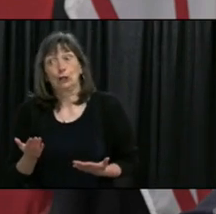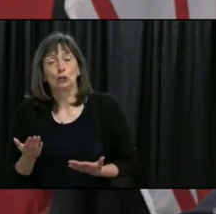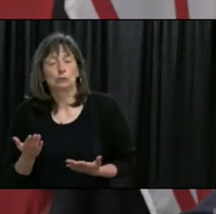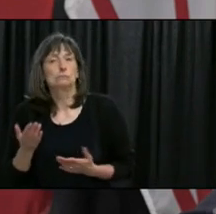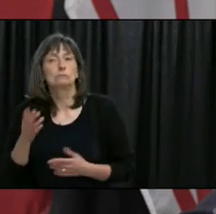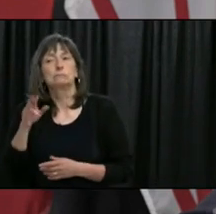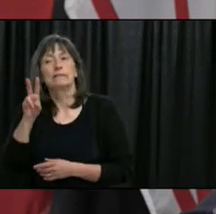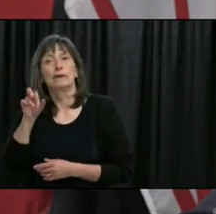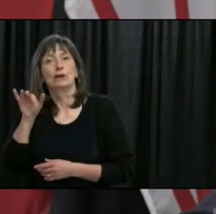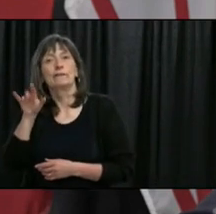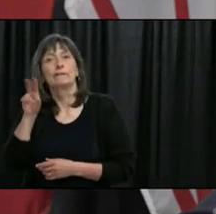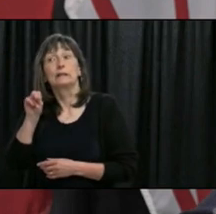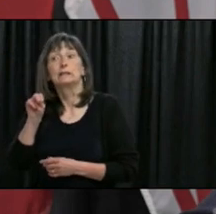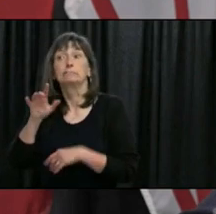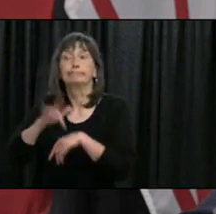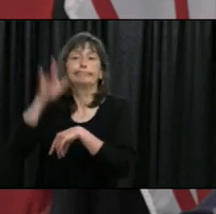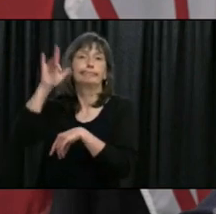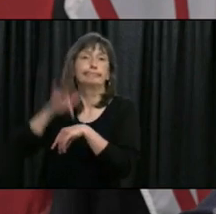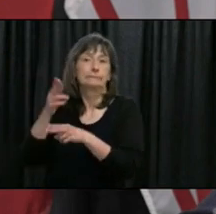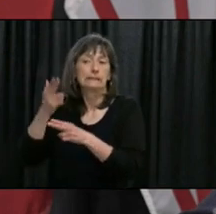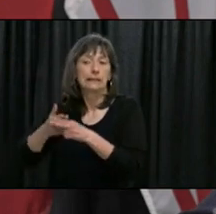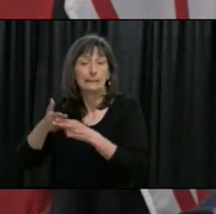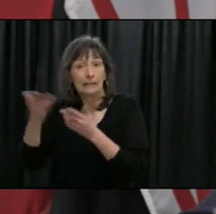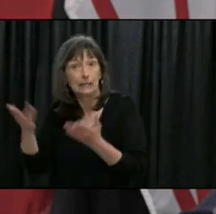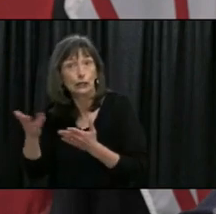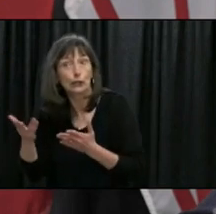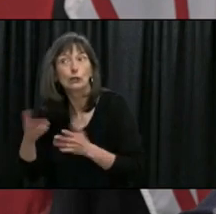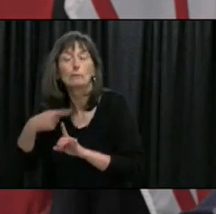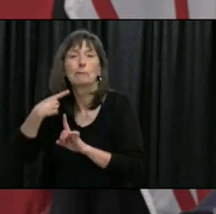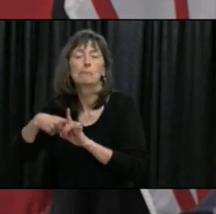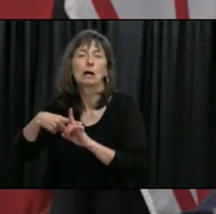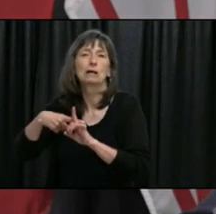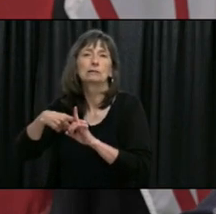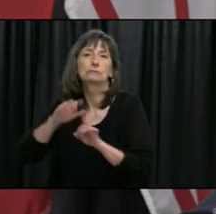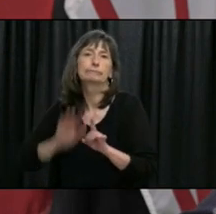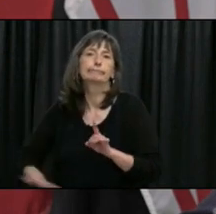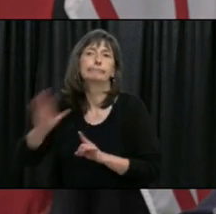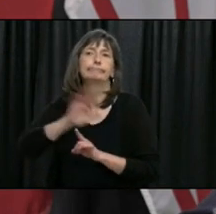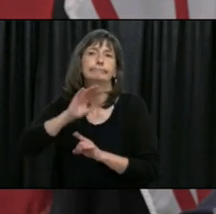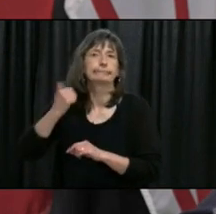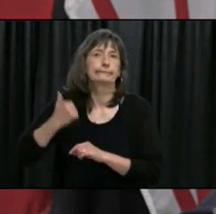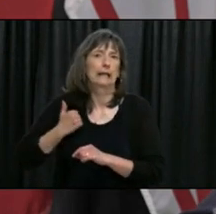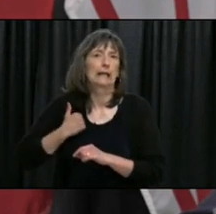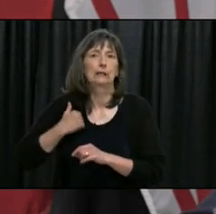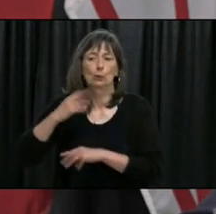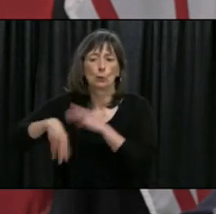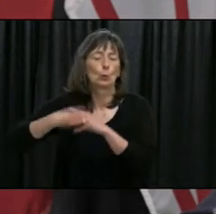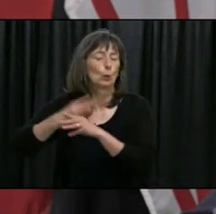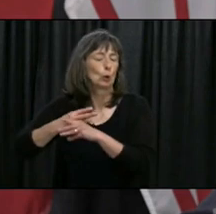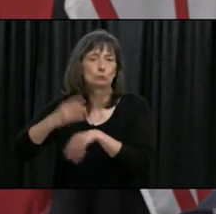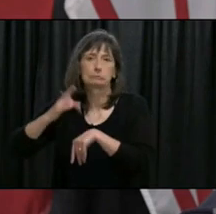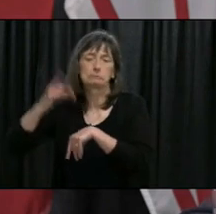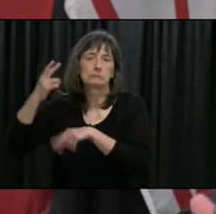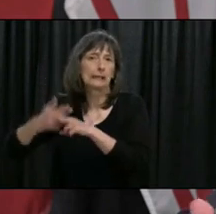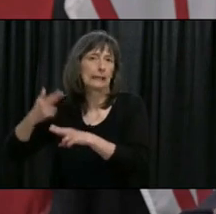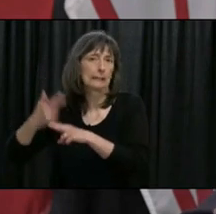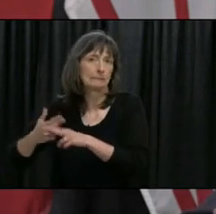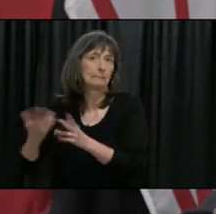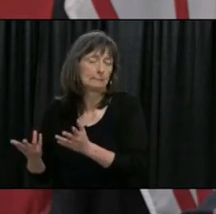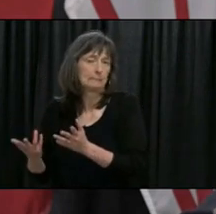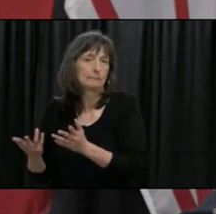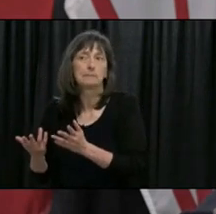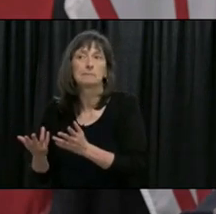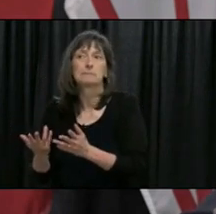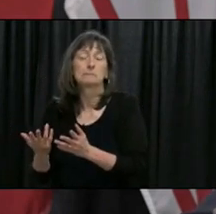known in Newfoundland and Labrador and has had a lot of success in other spaces and can support what would need to be done here they're also